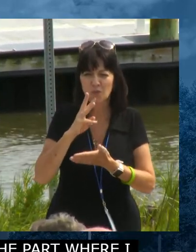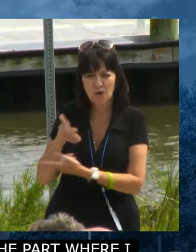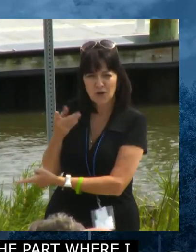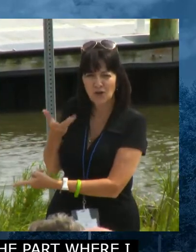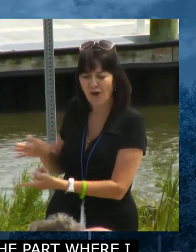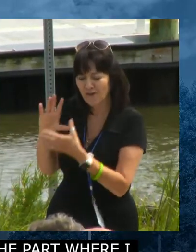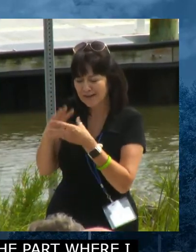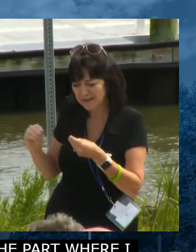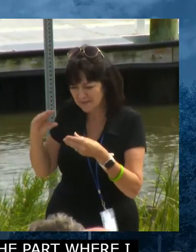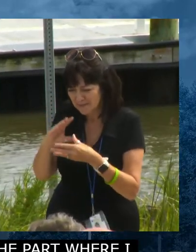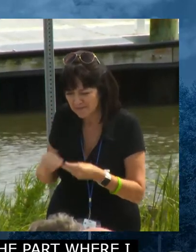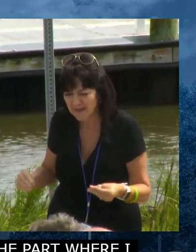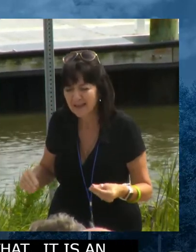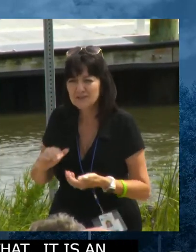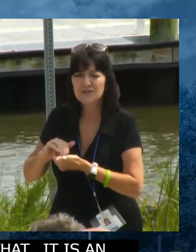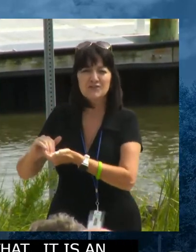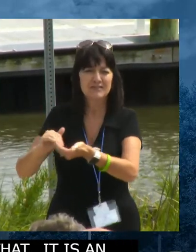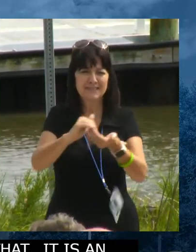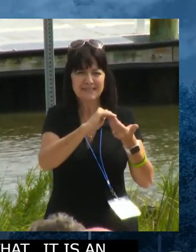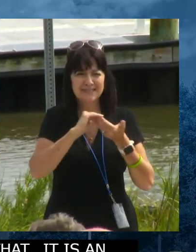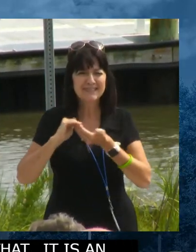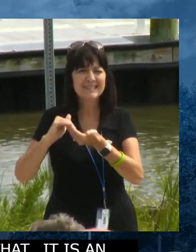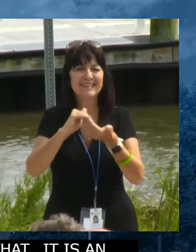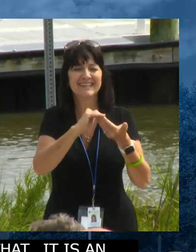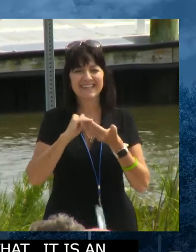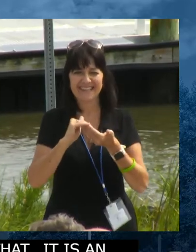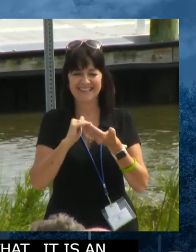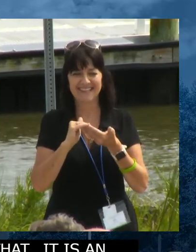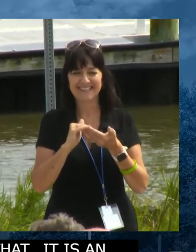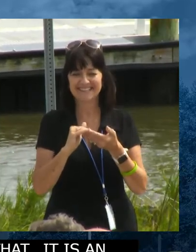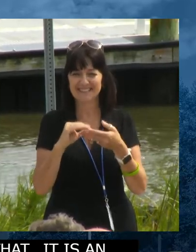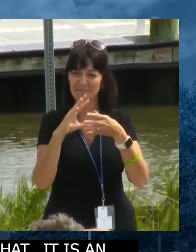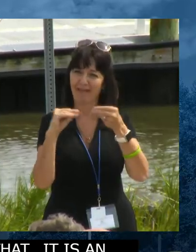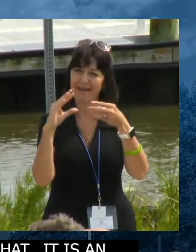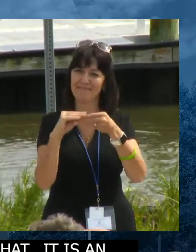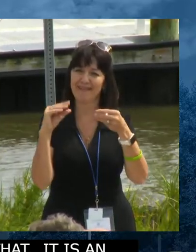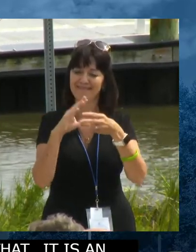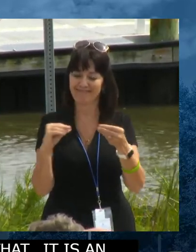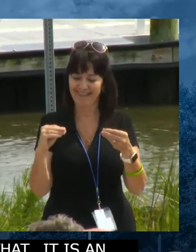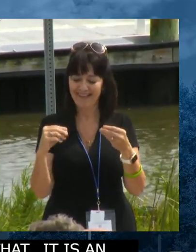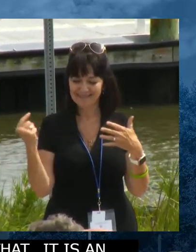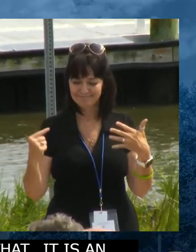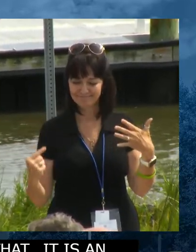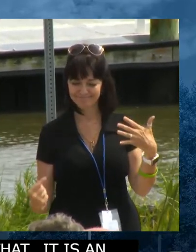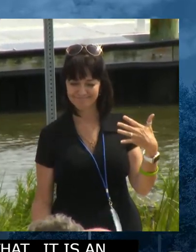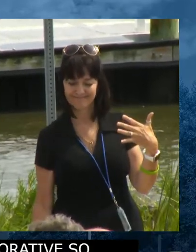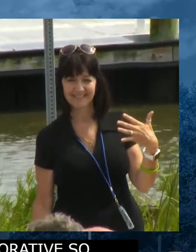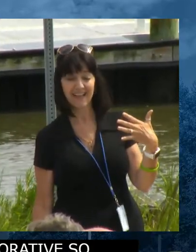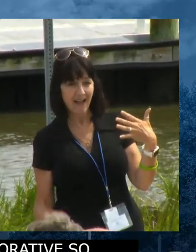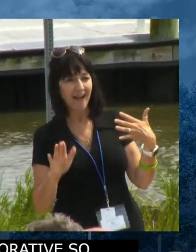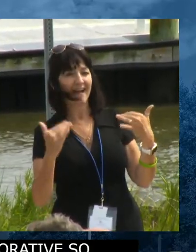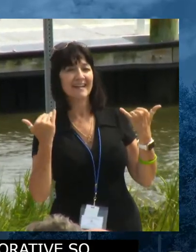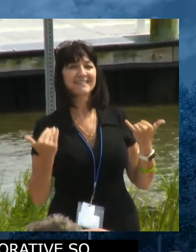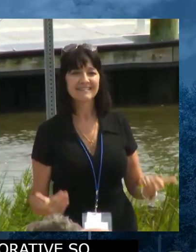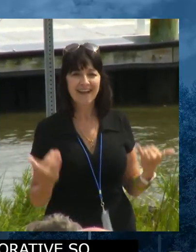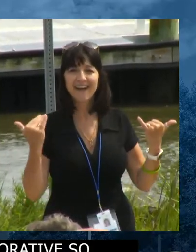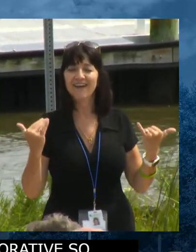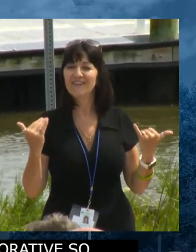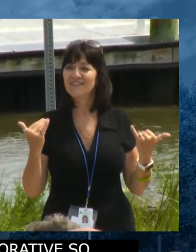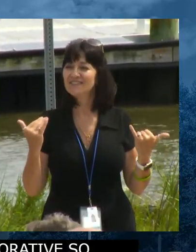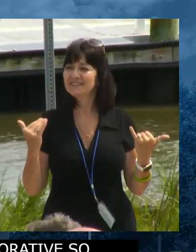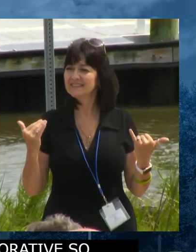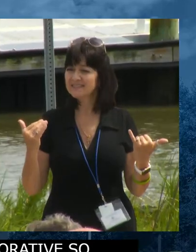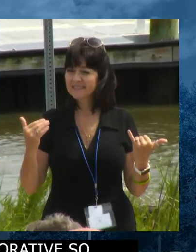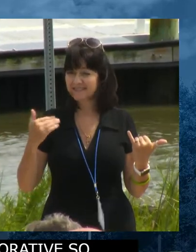uh, collaborative, so forth and so on. Um, so with that, after